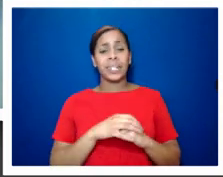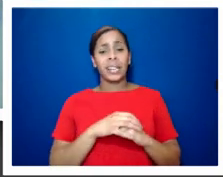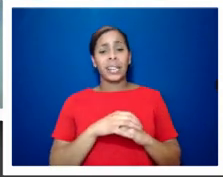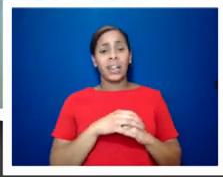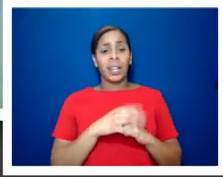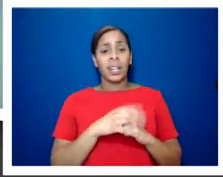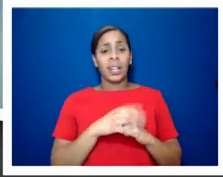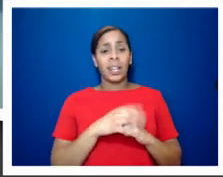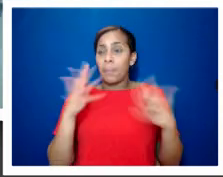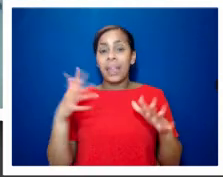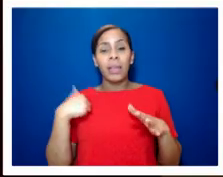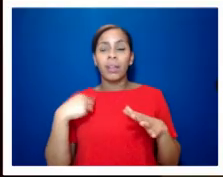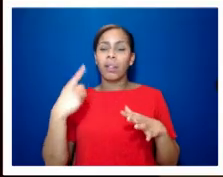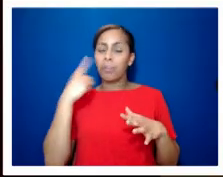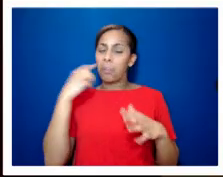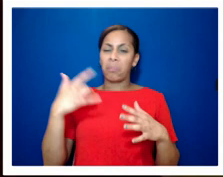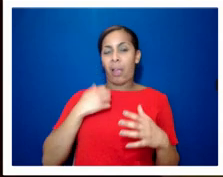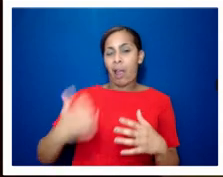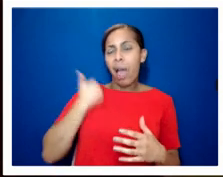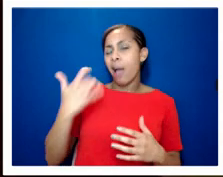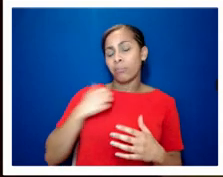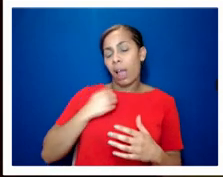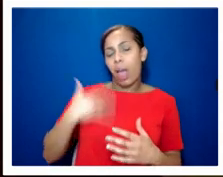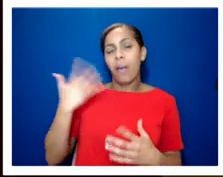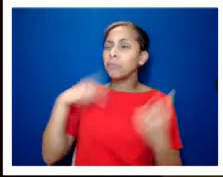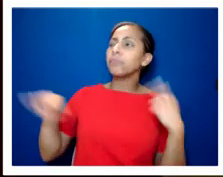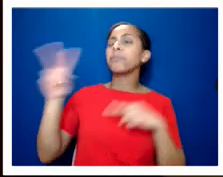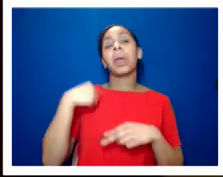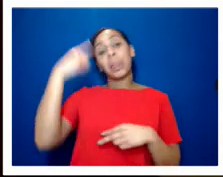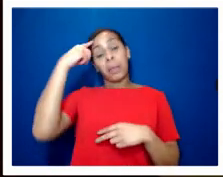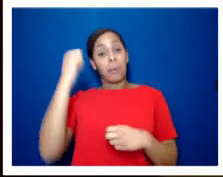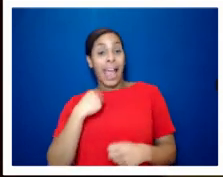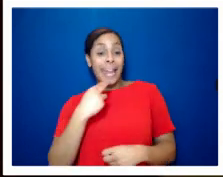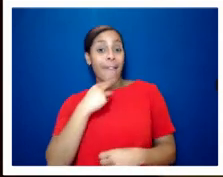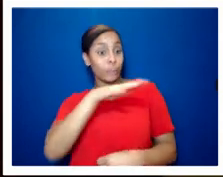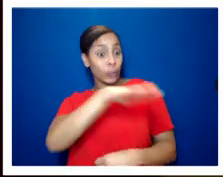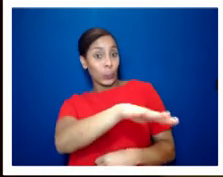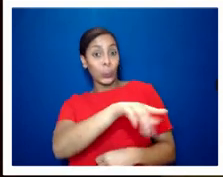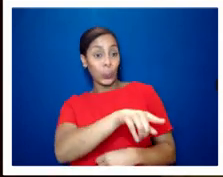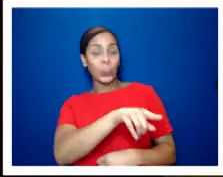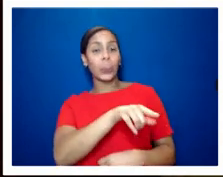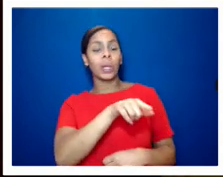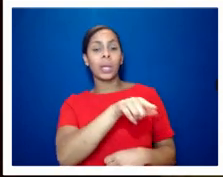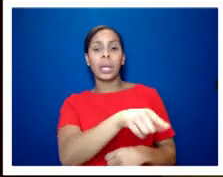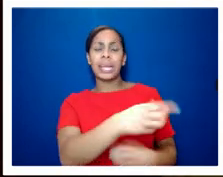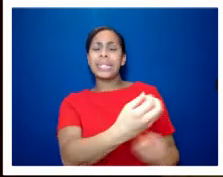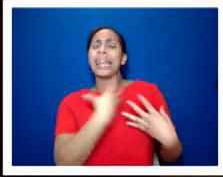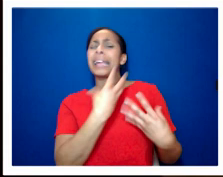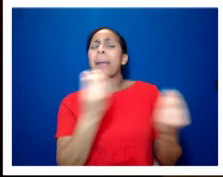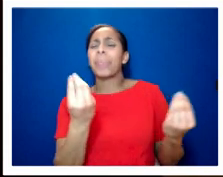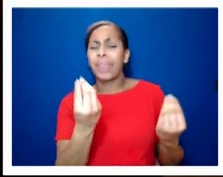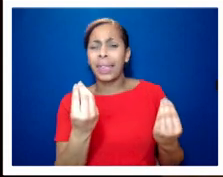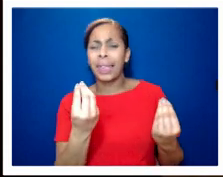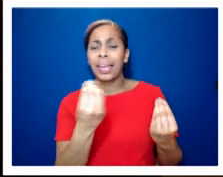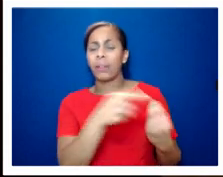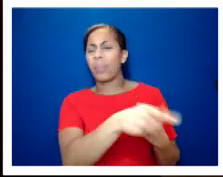around at what's going on in your own life and i remember my nephew um kind of somebody said something homophobic to him when he was